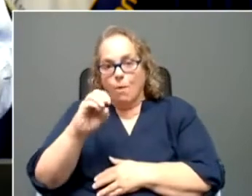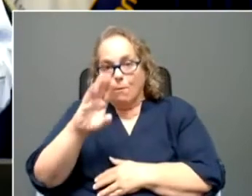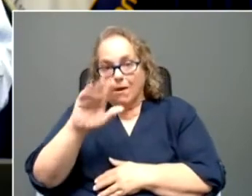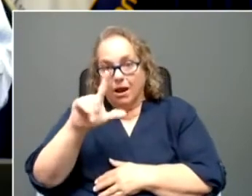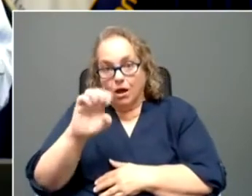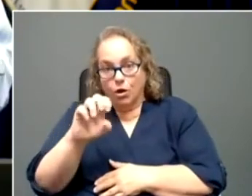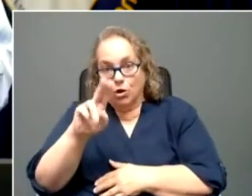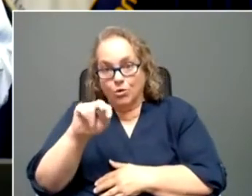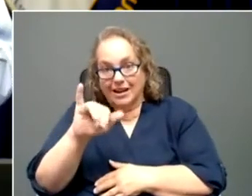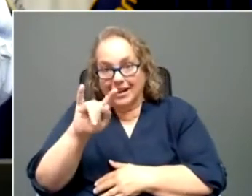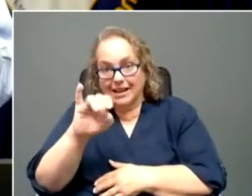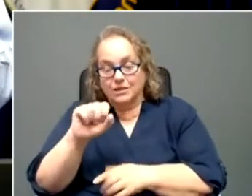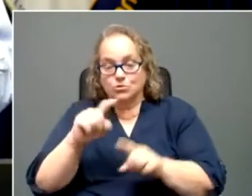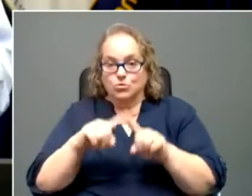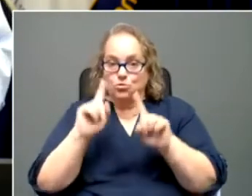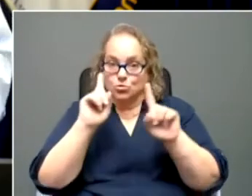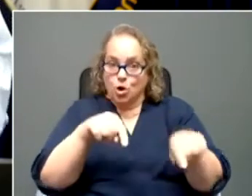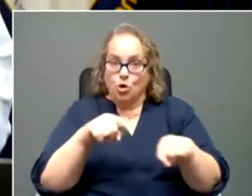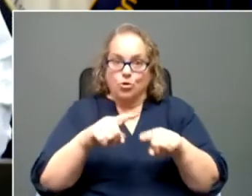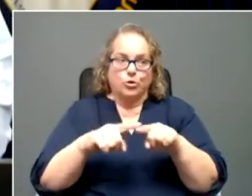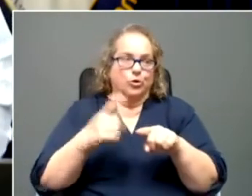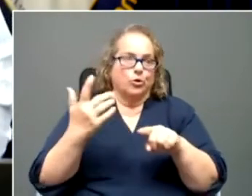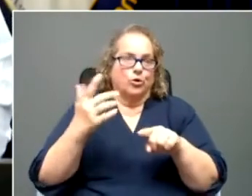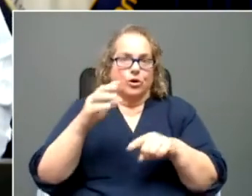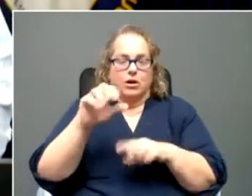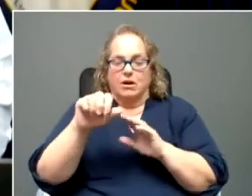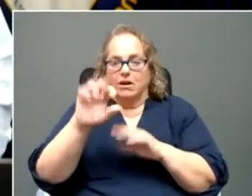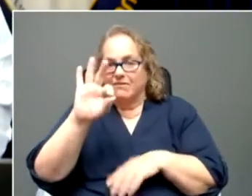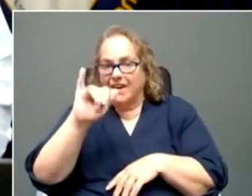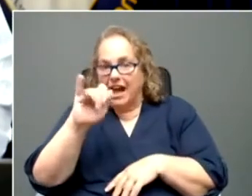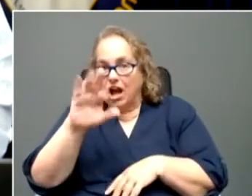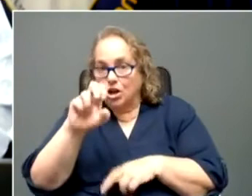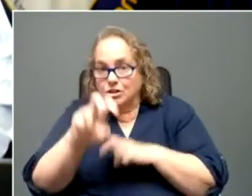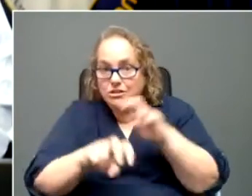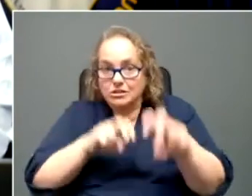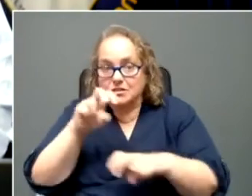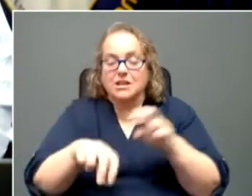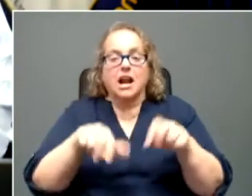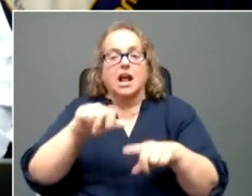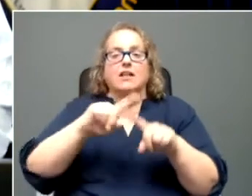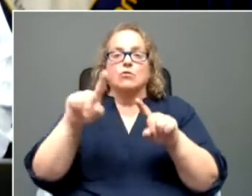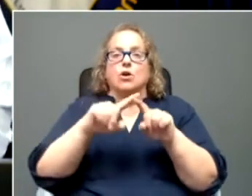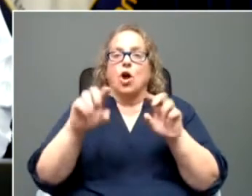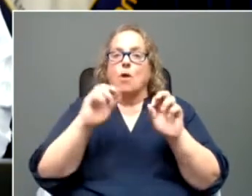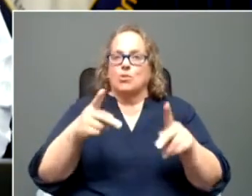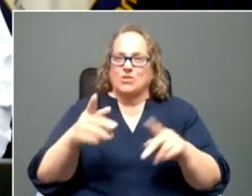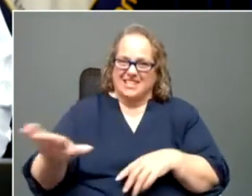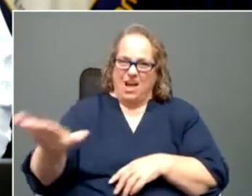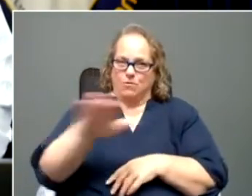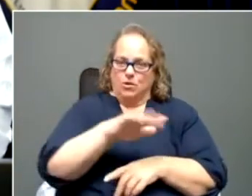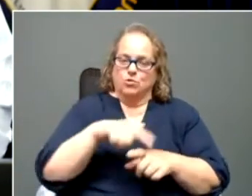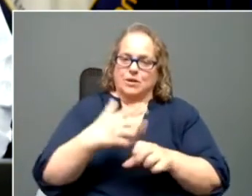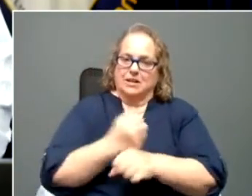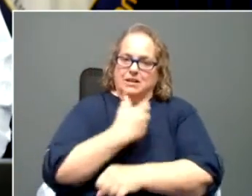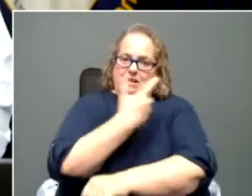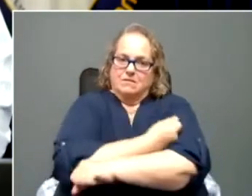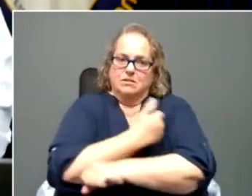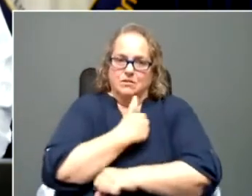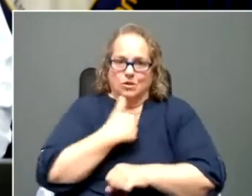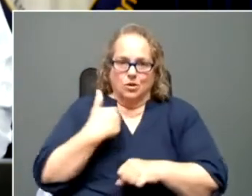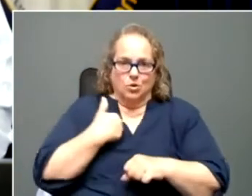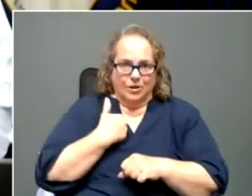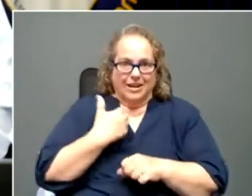uh, to come to fairs and other opportunities that are out there. Uh, we have taken in, uh, all the different